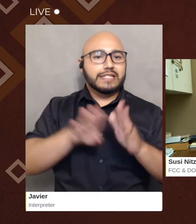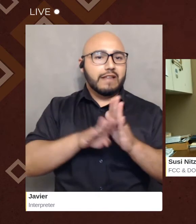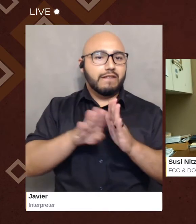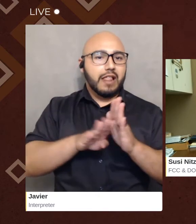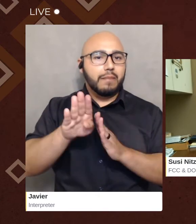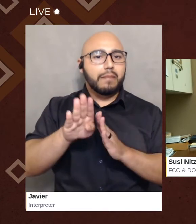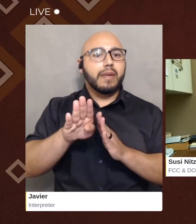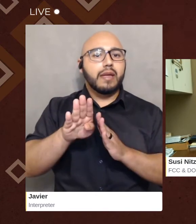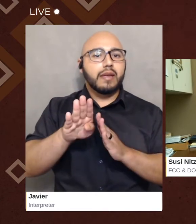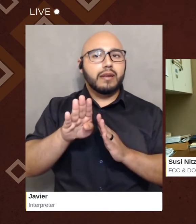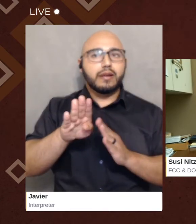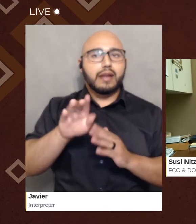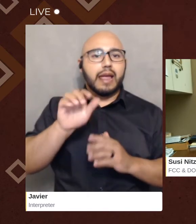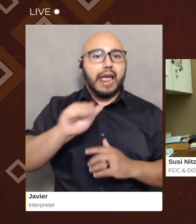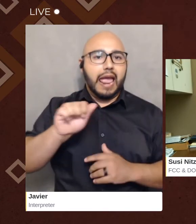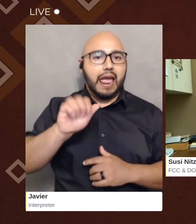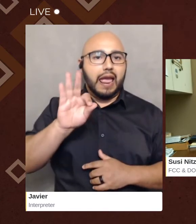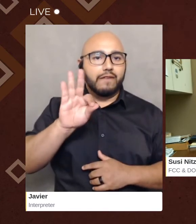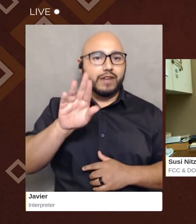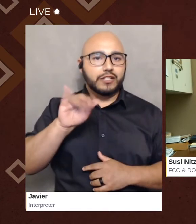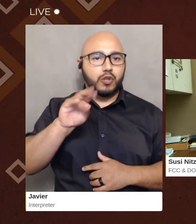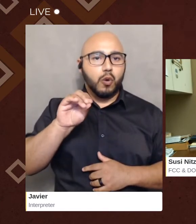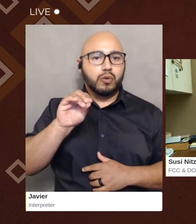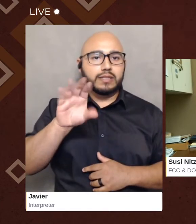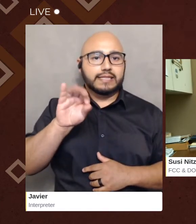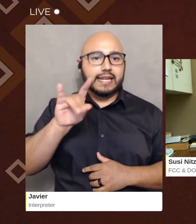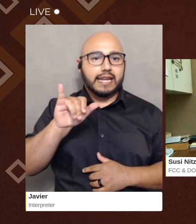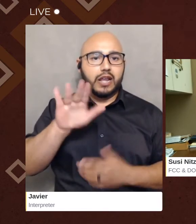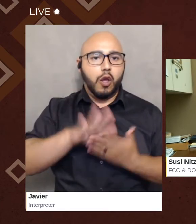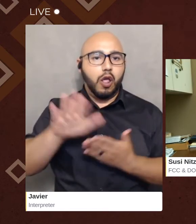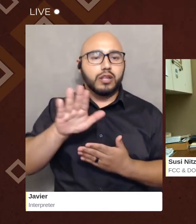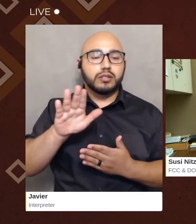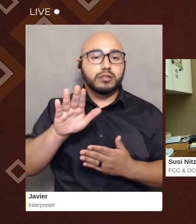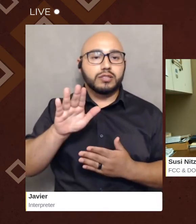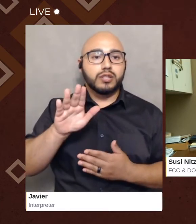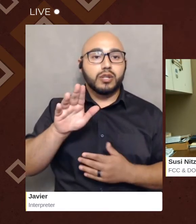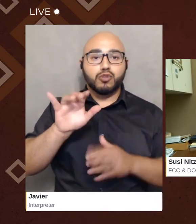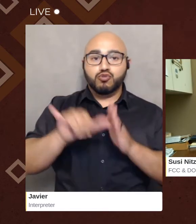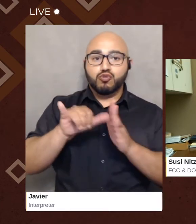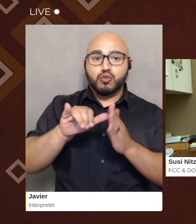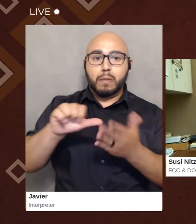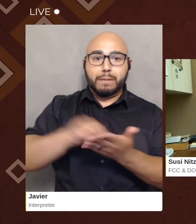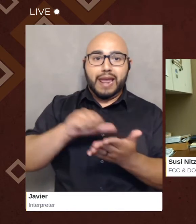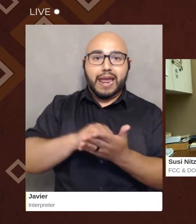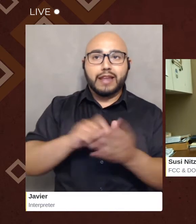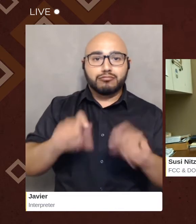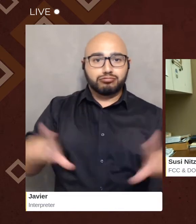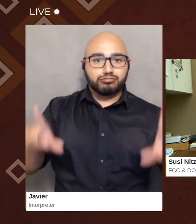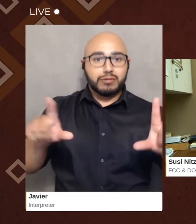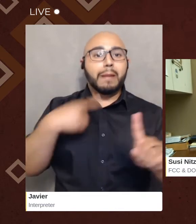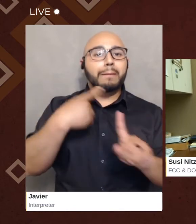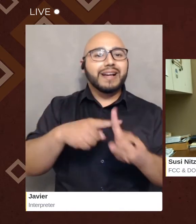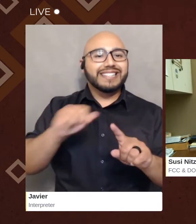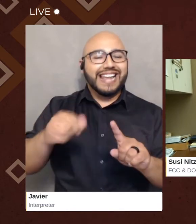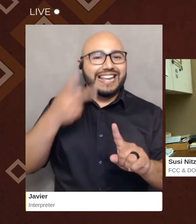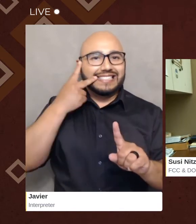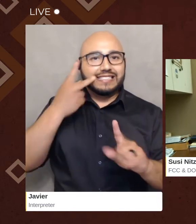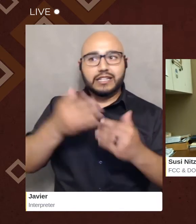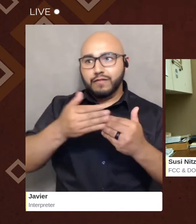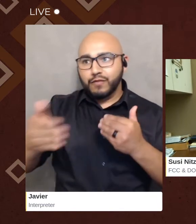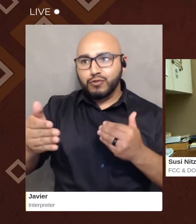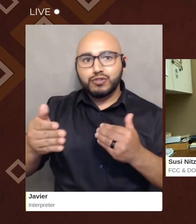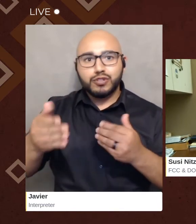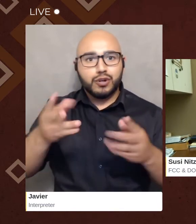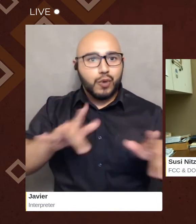at Fresno City College YouTube page. Along, you can also find all the rest of our past seminars and future seminar recordings will be there